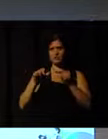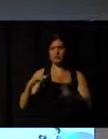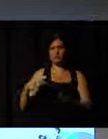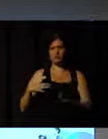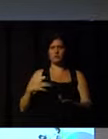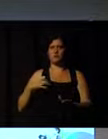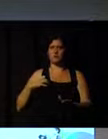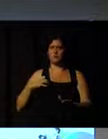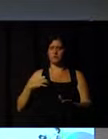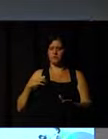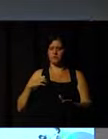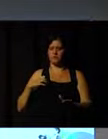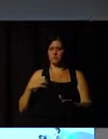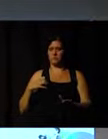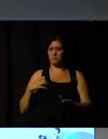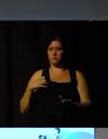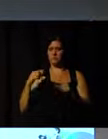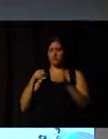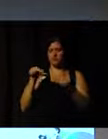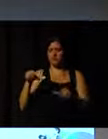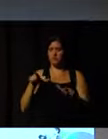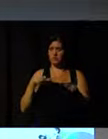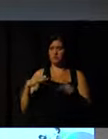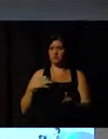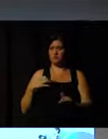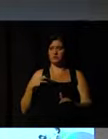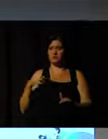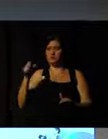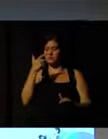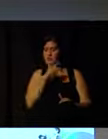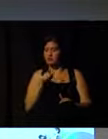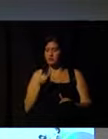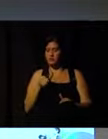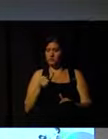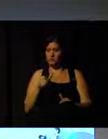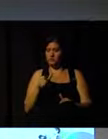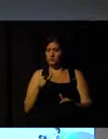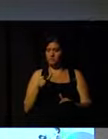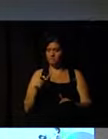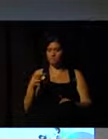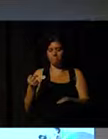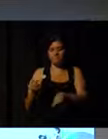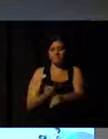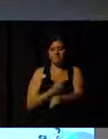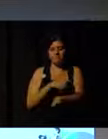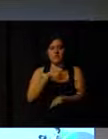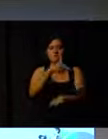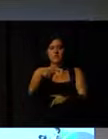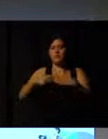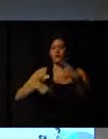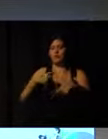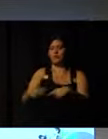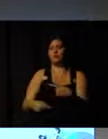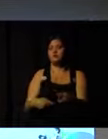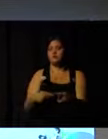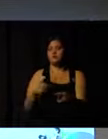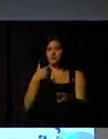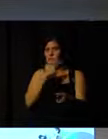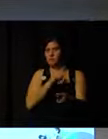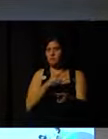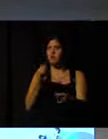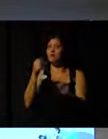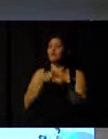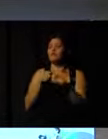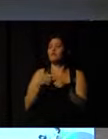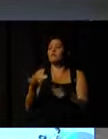do you think that the voluntary work, that in this voluntary work, you are able to inspire a generation?